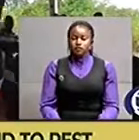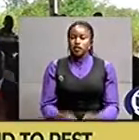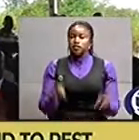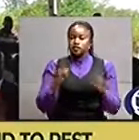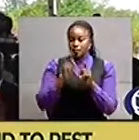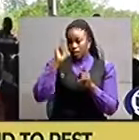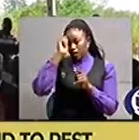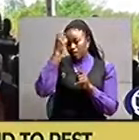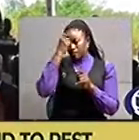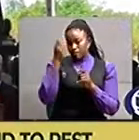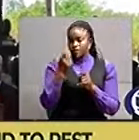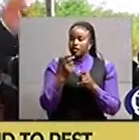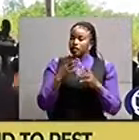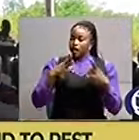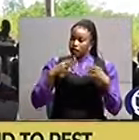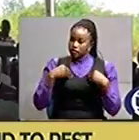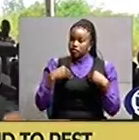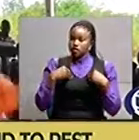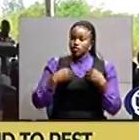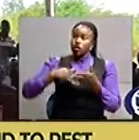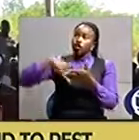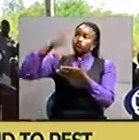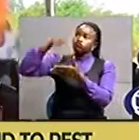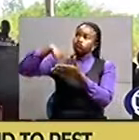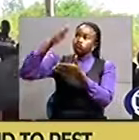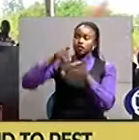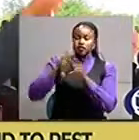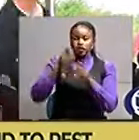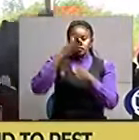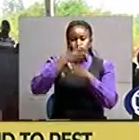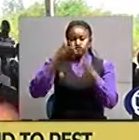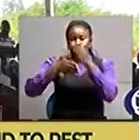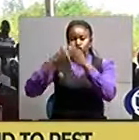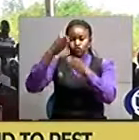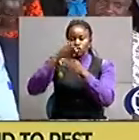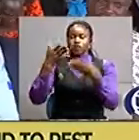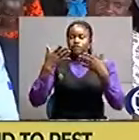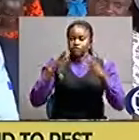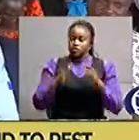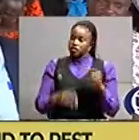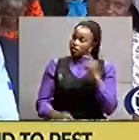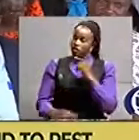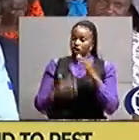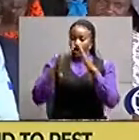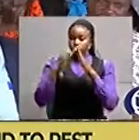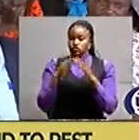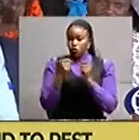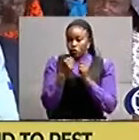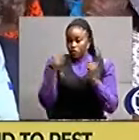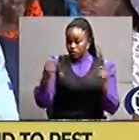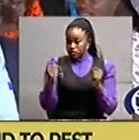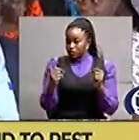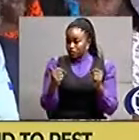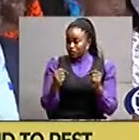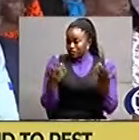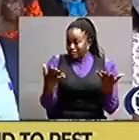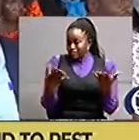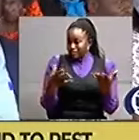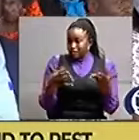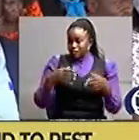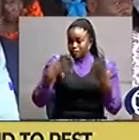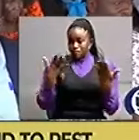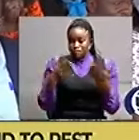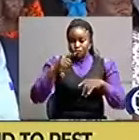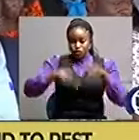to complete the construction of this house opposition politicians the upc president jimmy